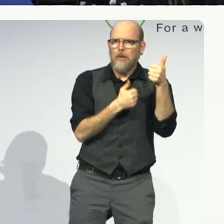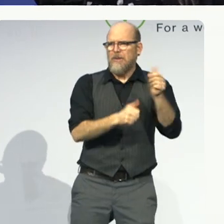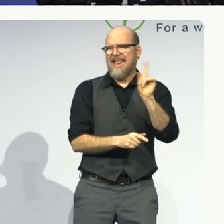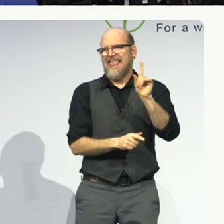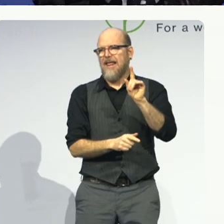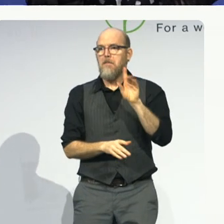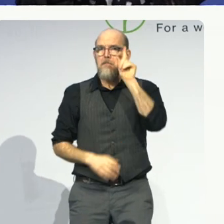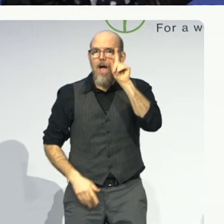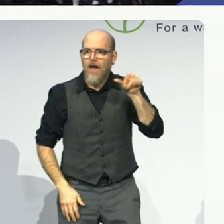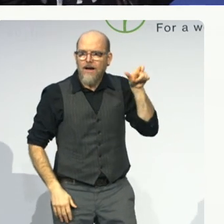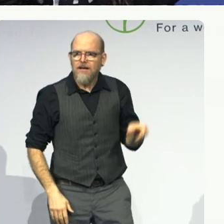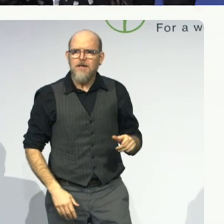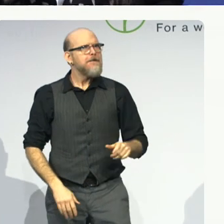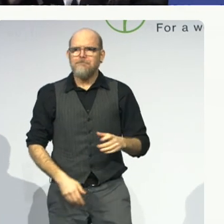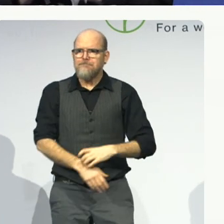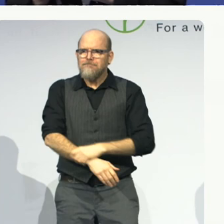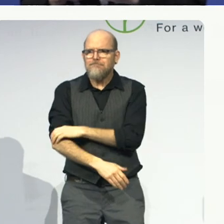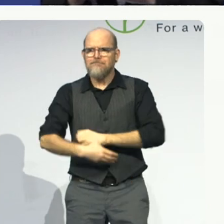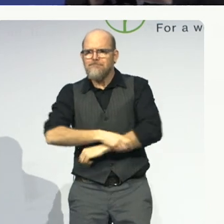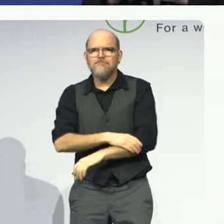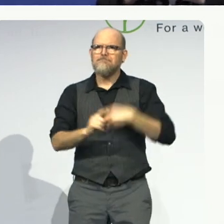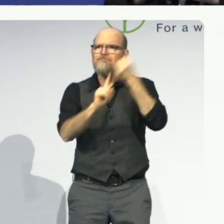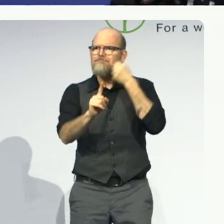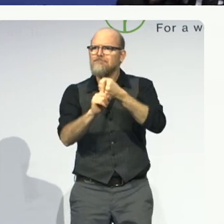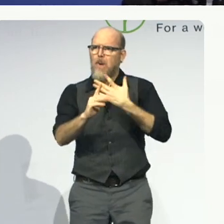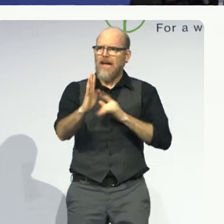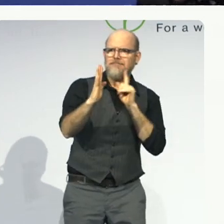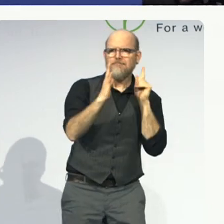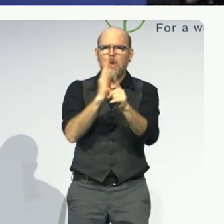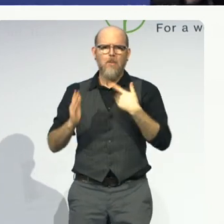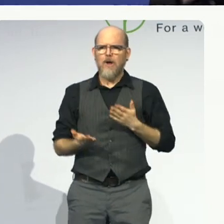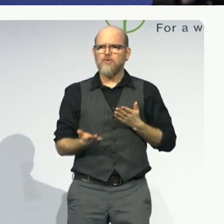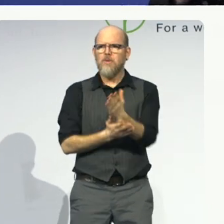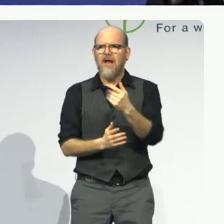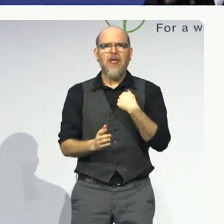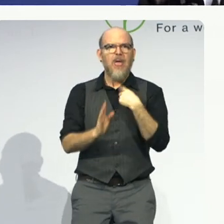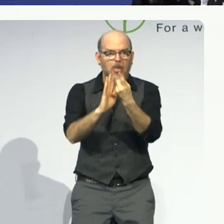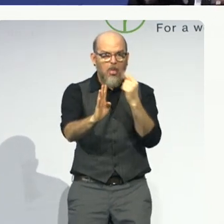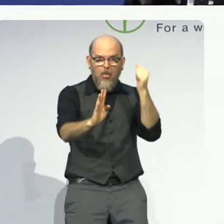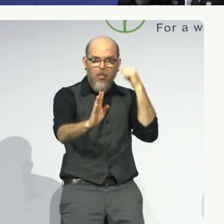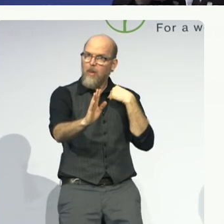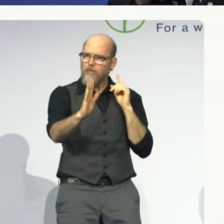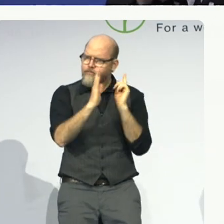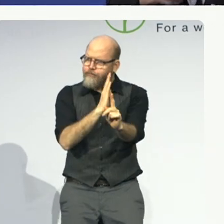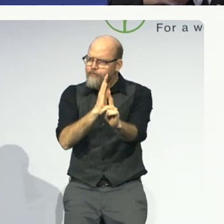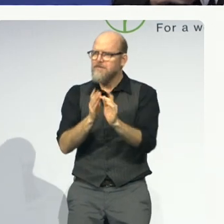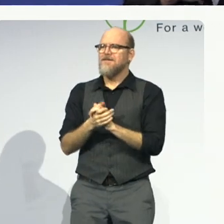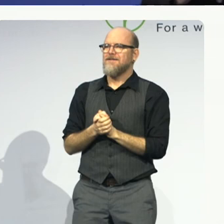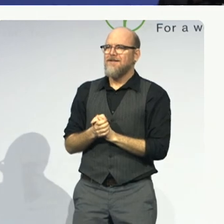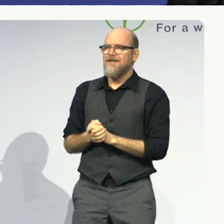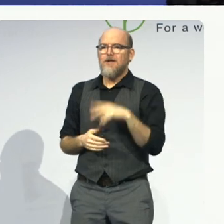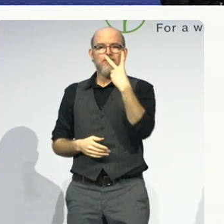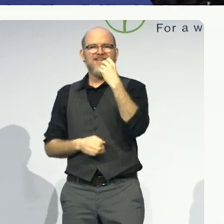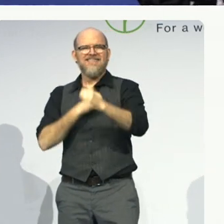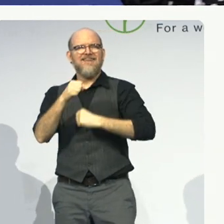his rights or the rights of others. So fast forward 20 years. I'm in Baltimore.